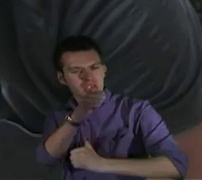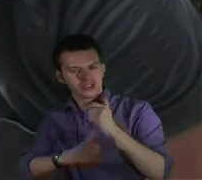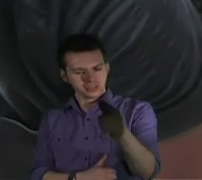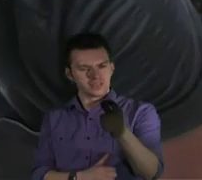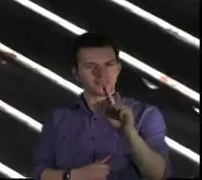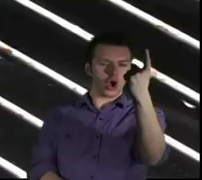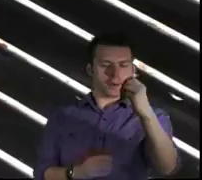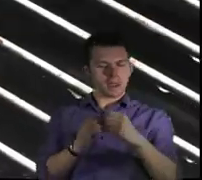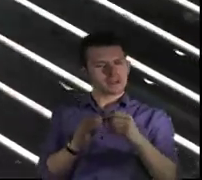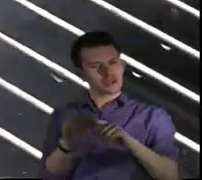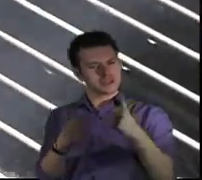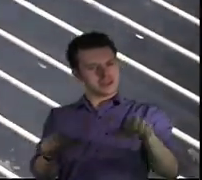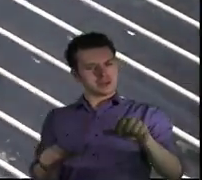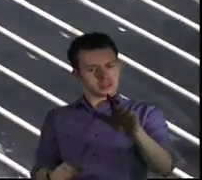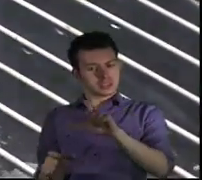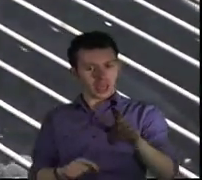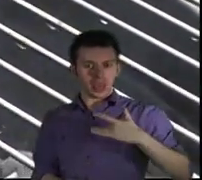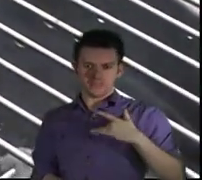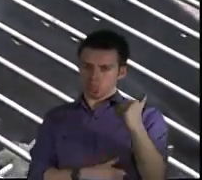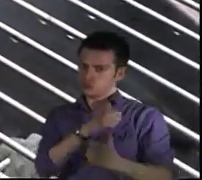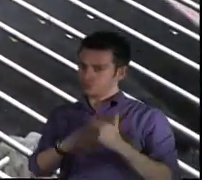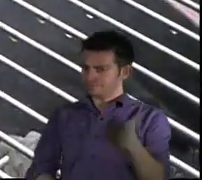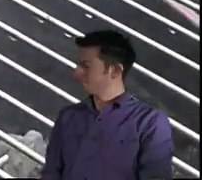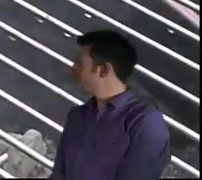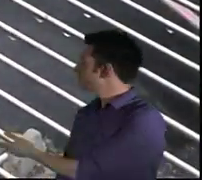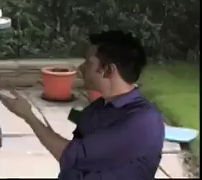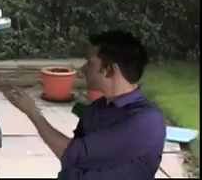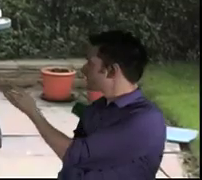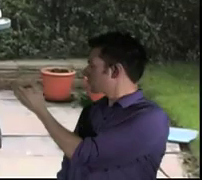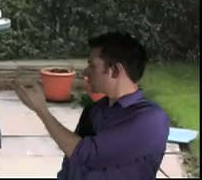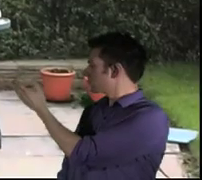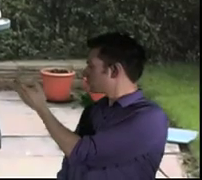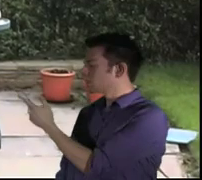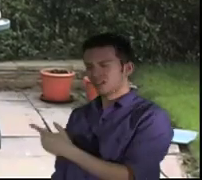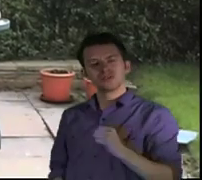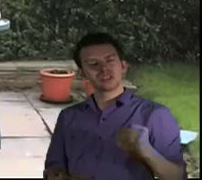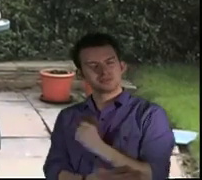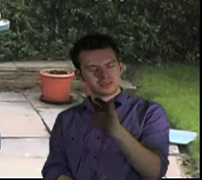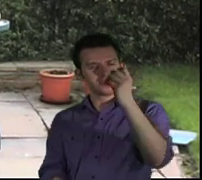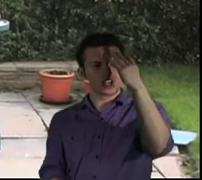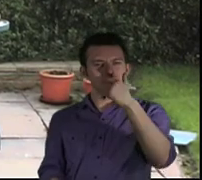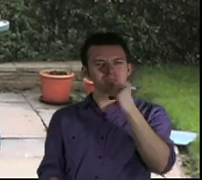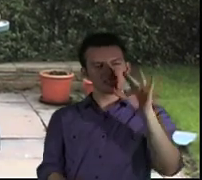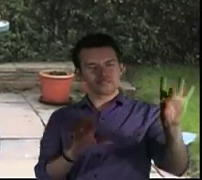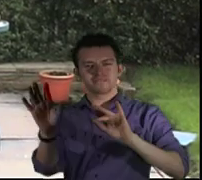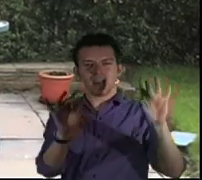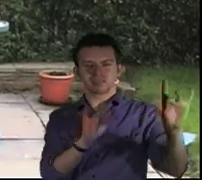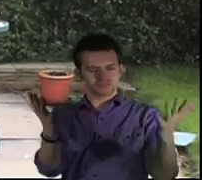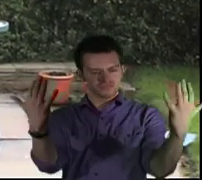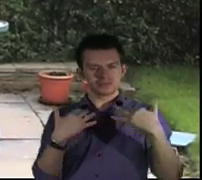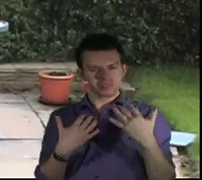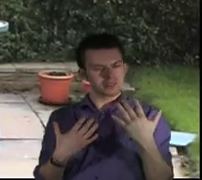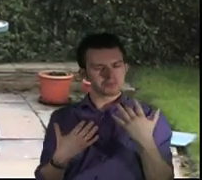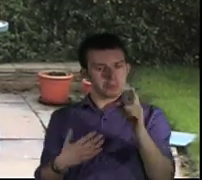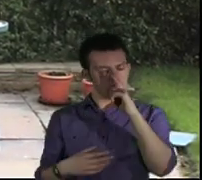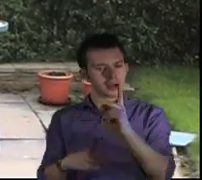tasty. Congratulations, you have had your first barbecue and you're still alive. Oh dear, it seems like you